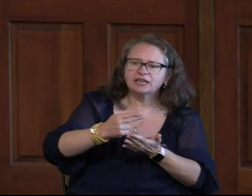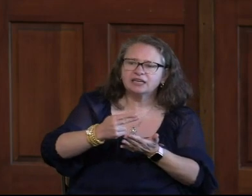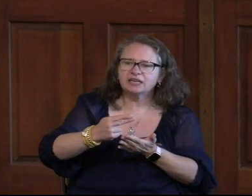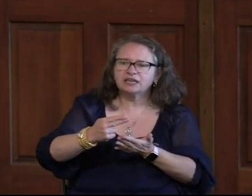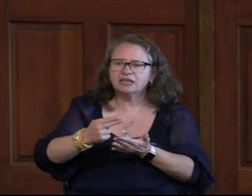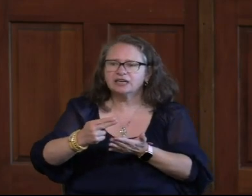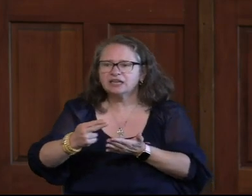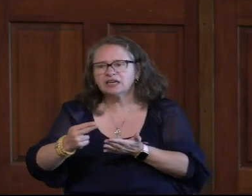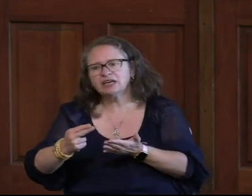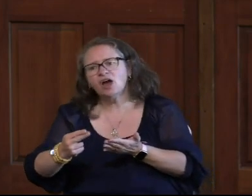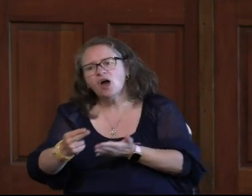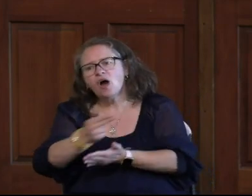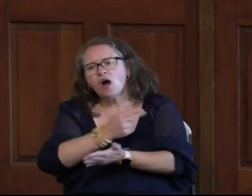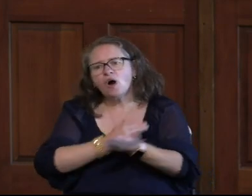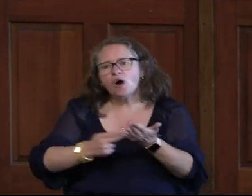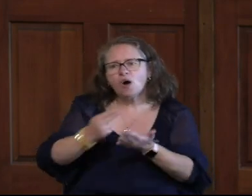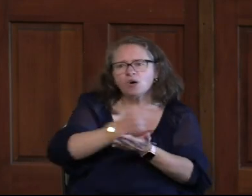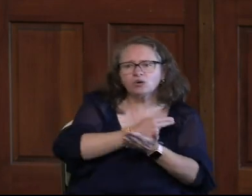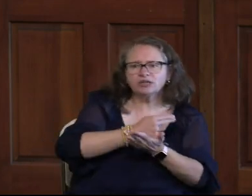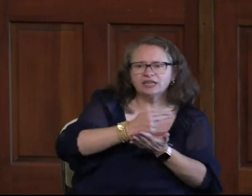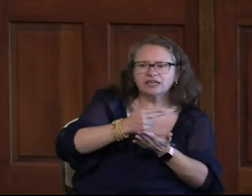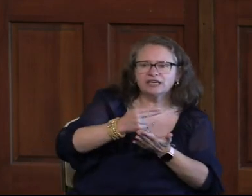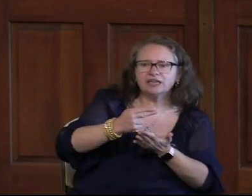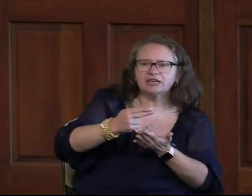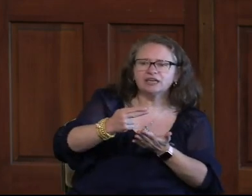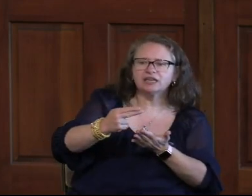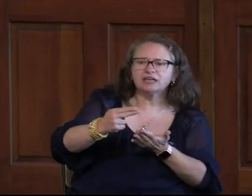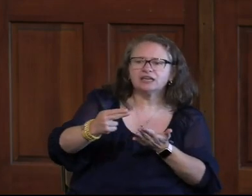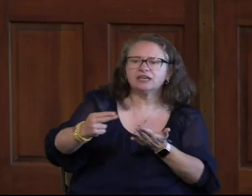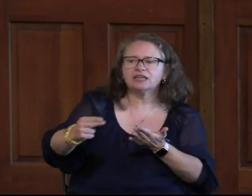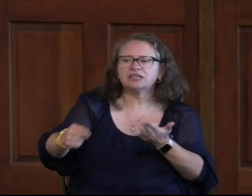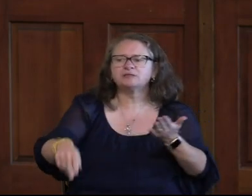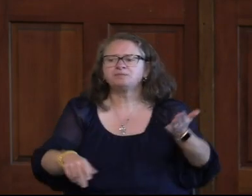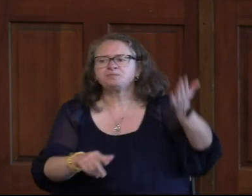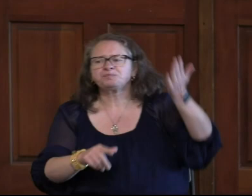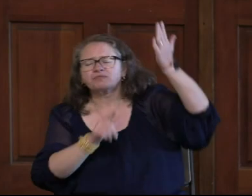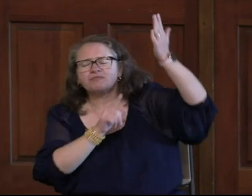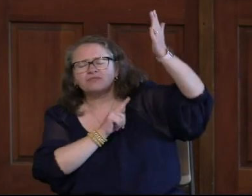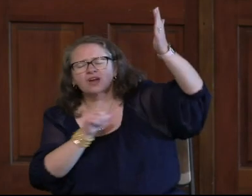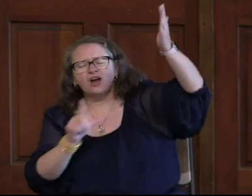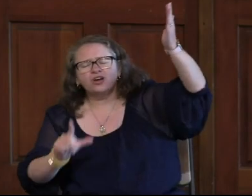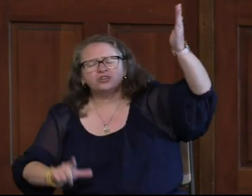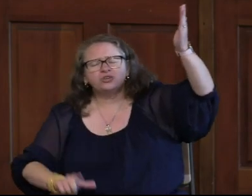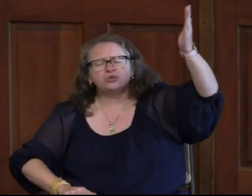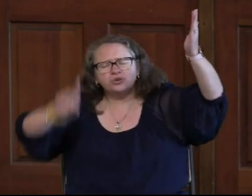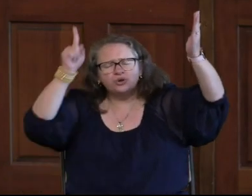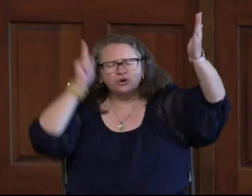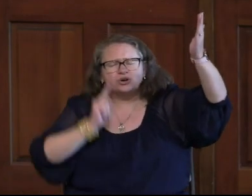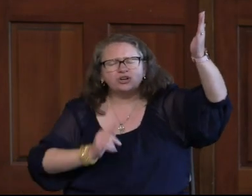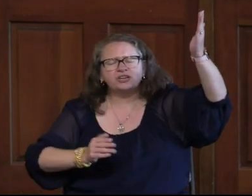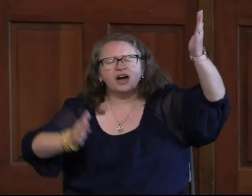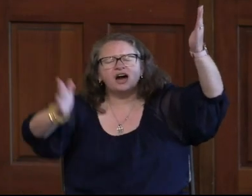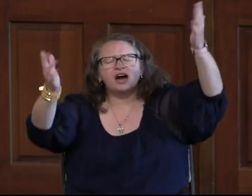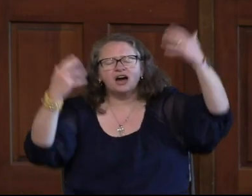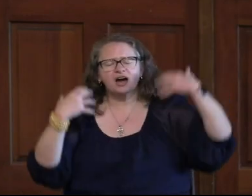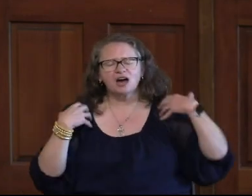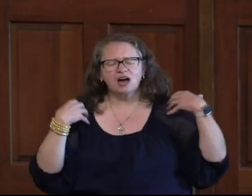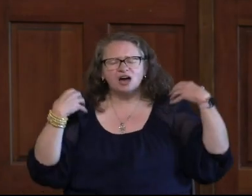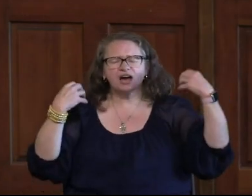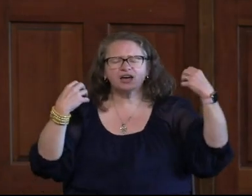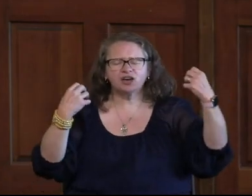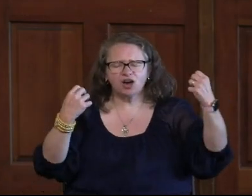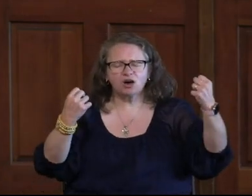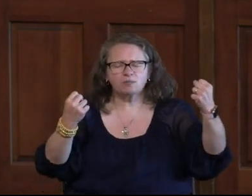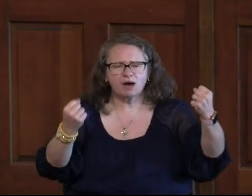holy, are you, Lord God